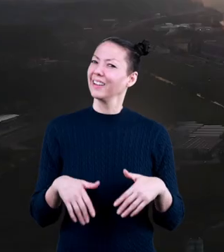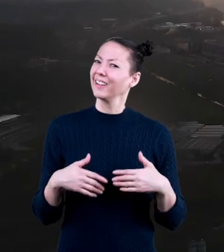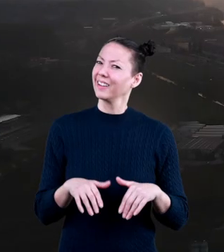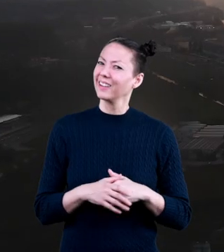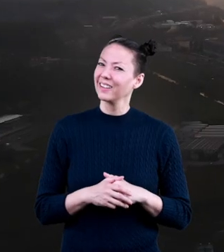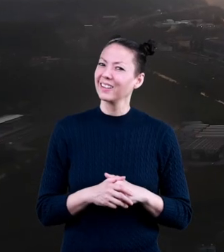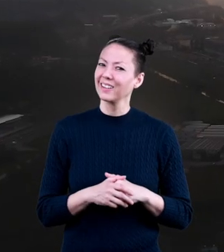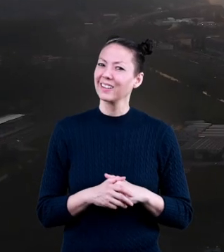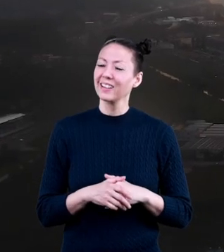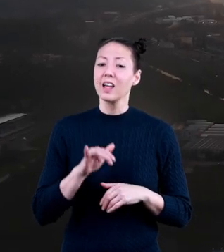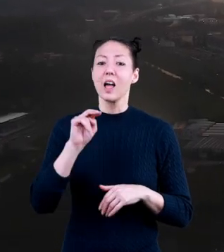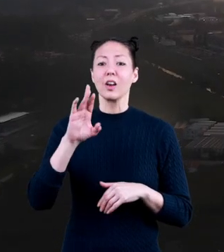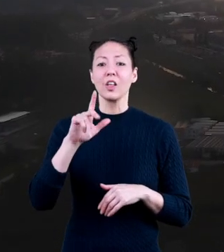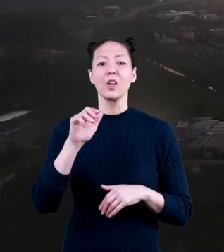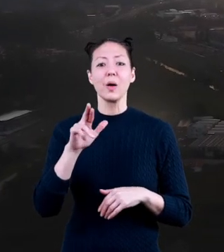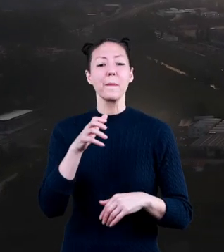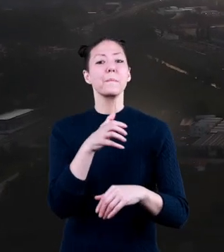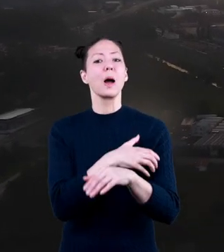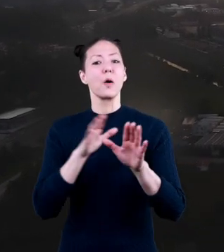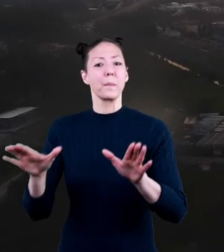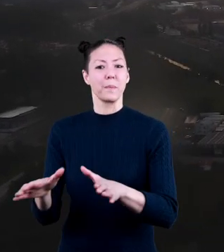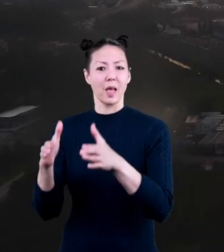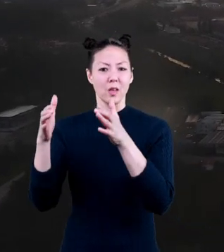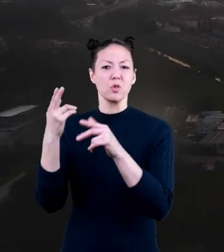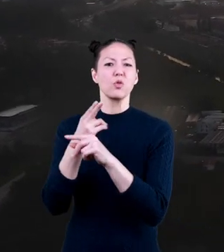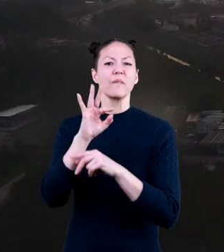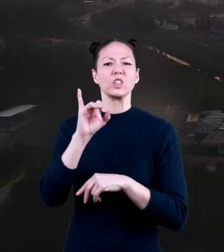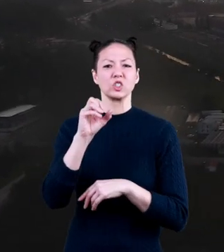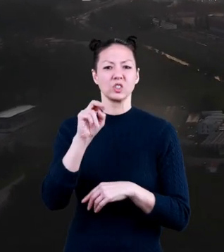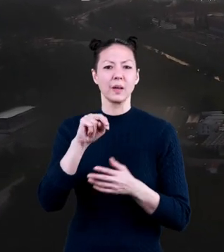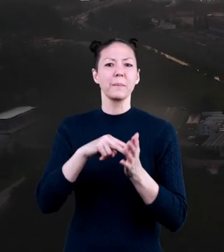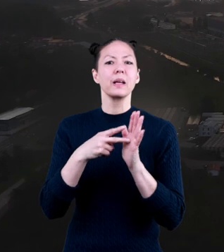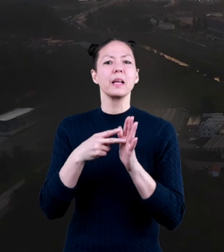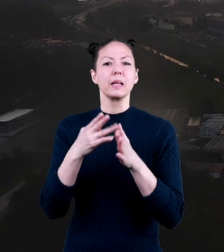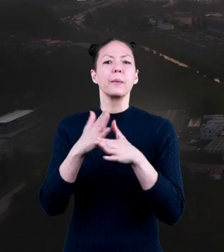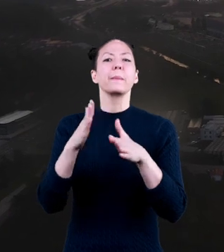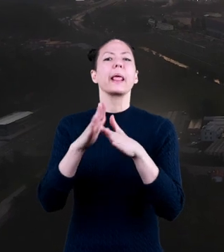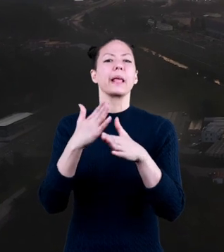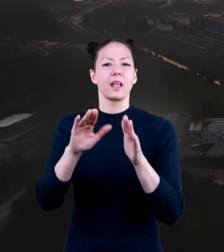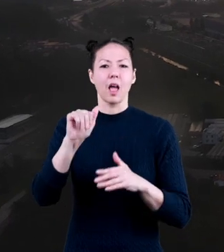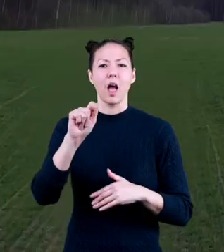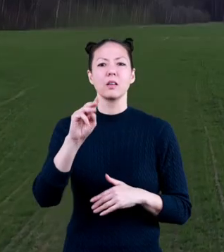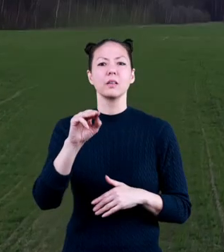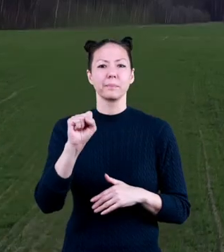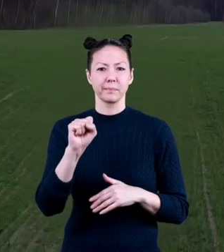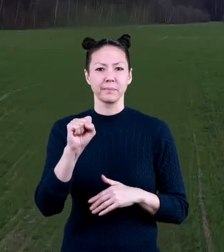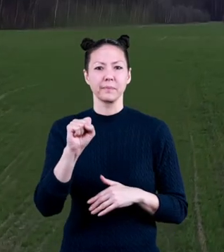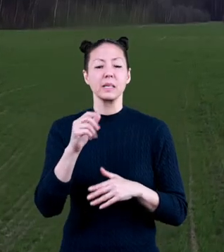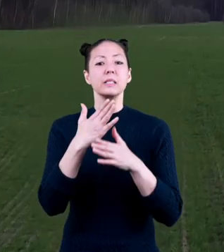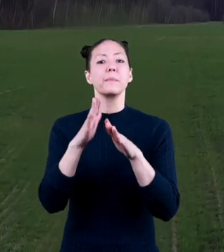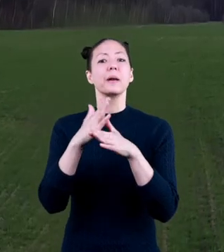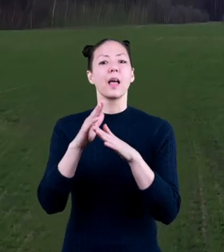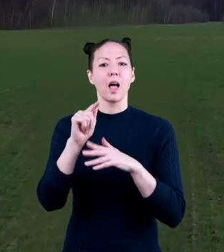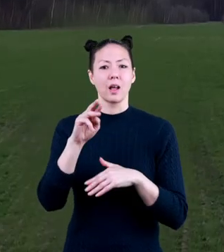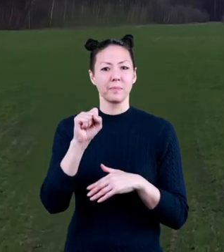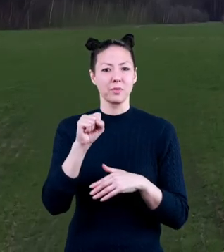Nuclear power plants use fission, which means splitting atoms. Splitting the atoms creates energy,